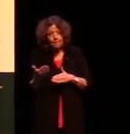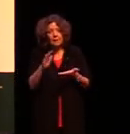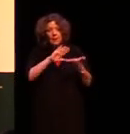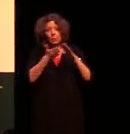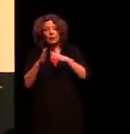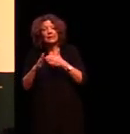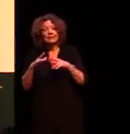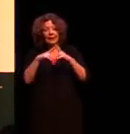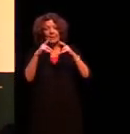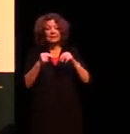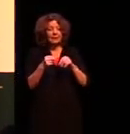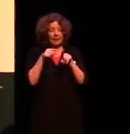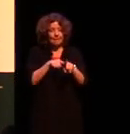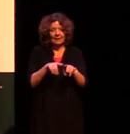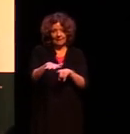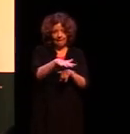the Sydney-based area.